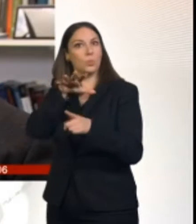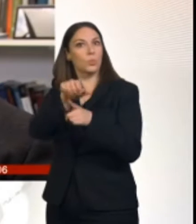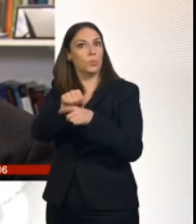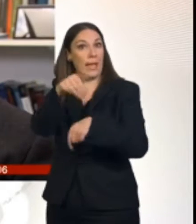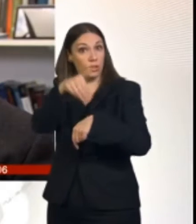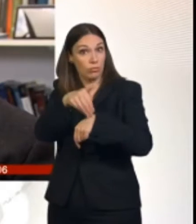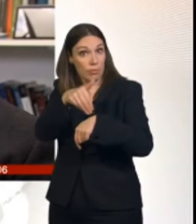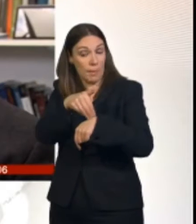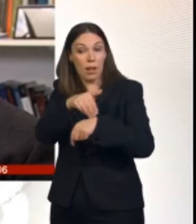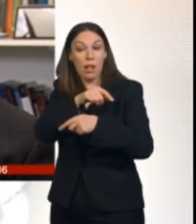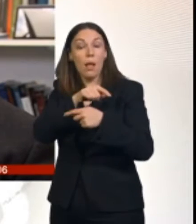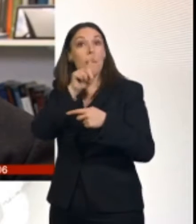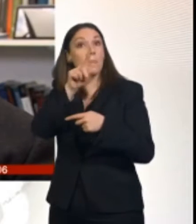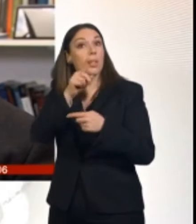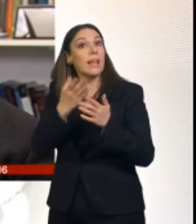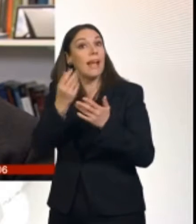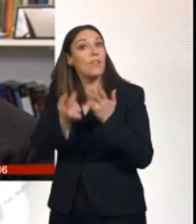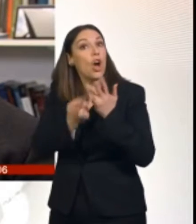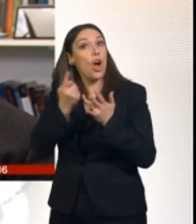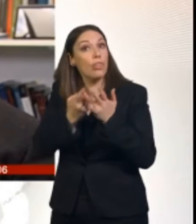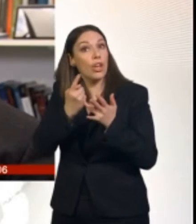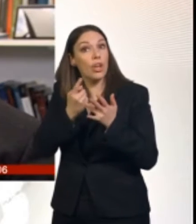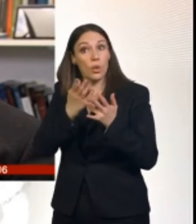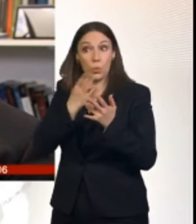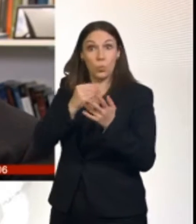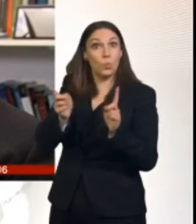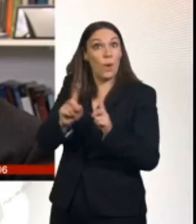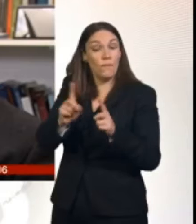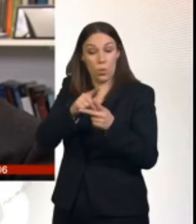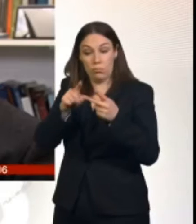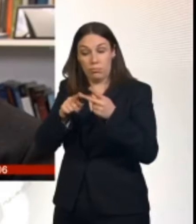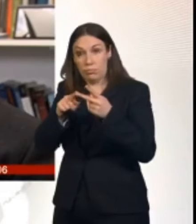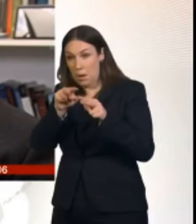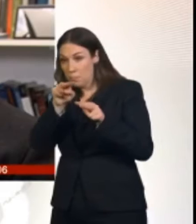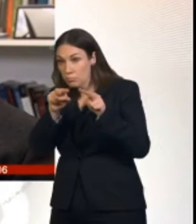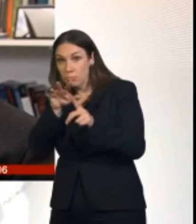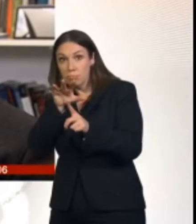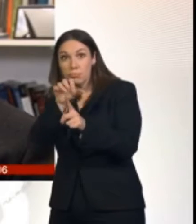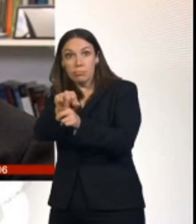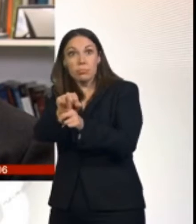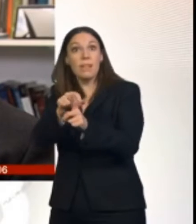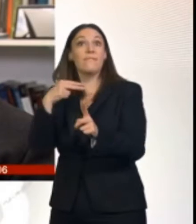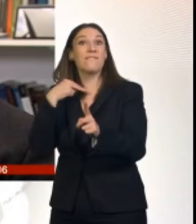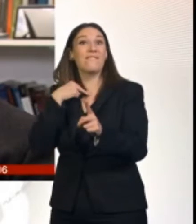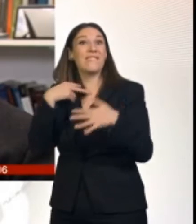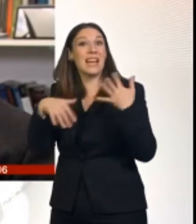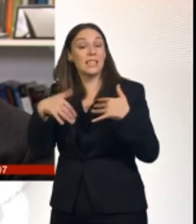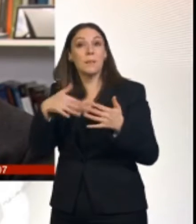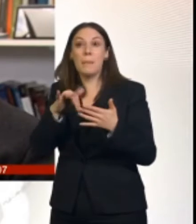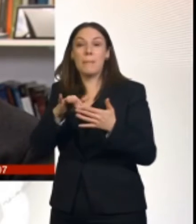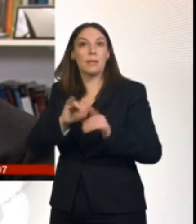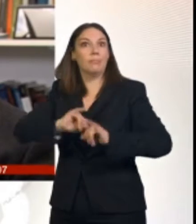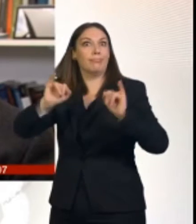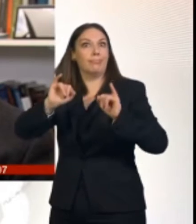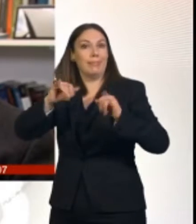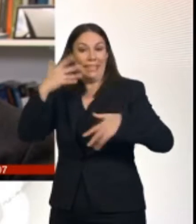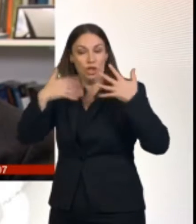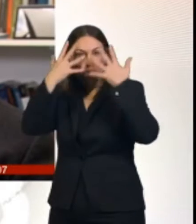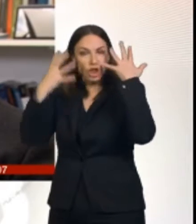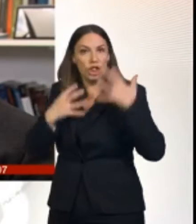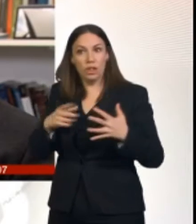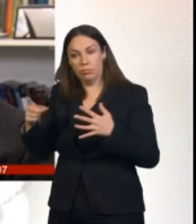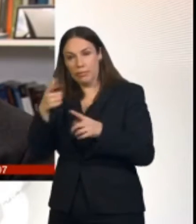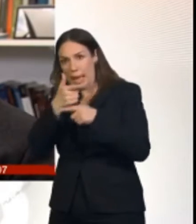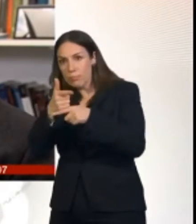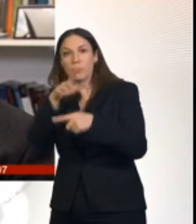victims of crime as well when they had been quite badly injured. There were uses of it to